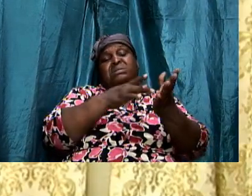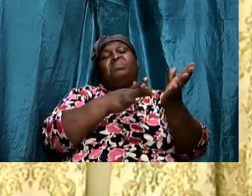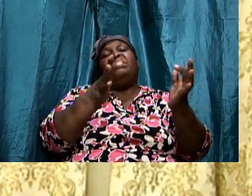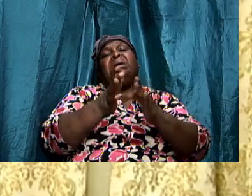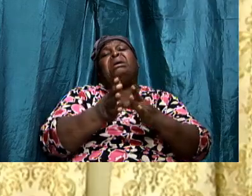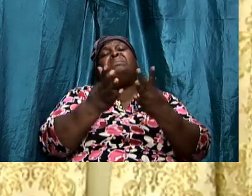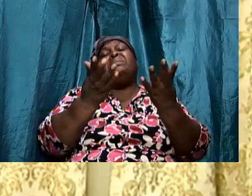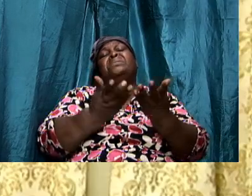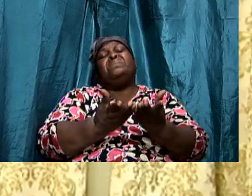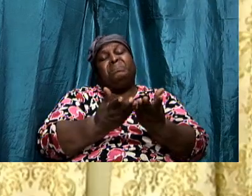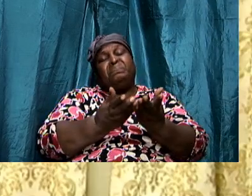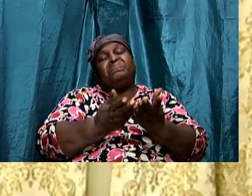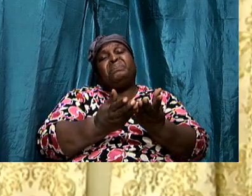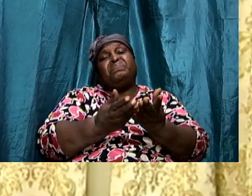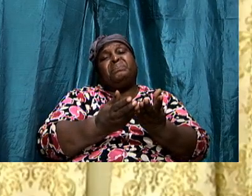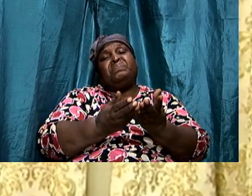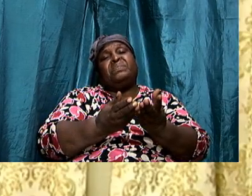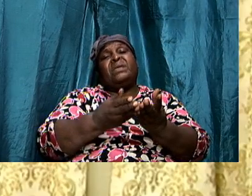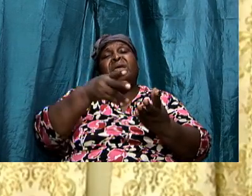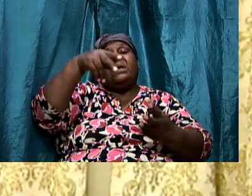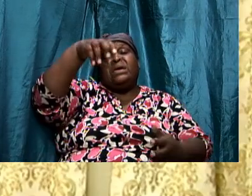and verse 17.